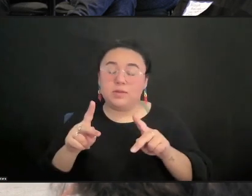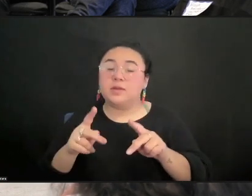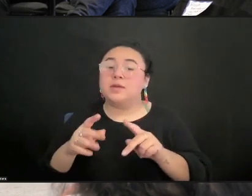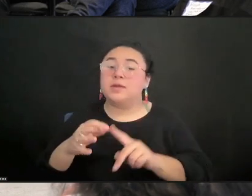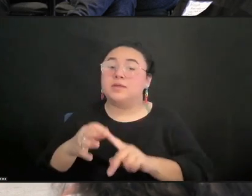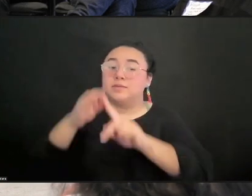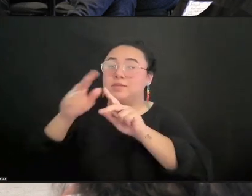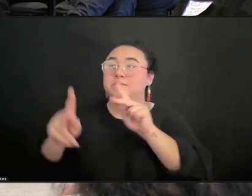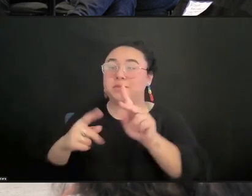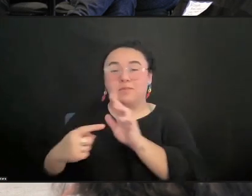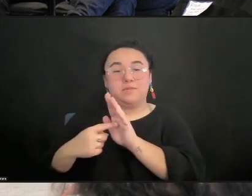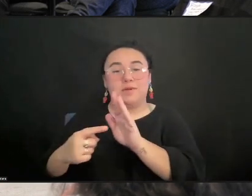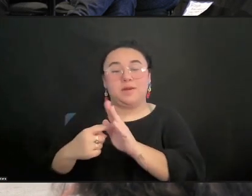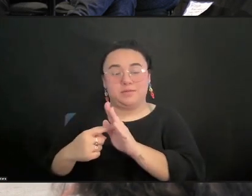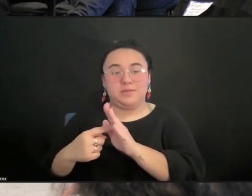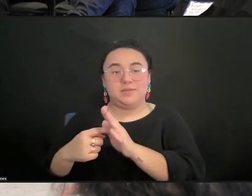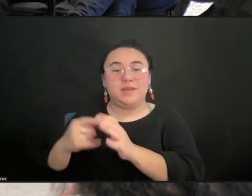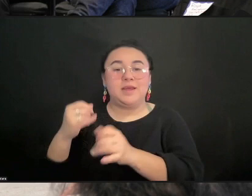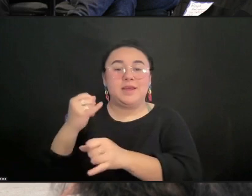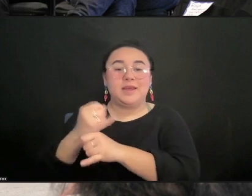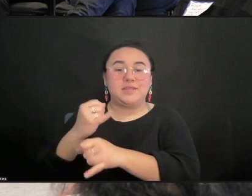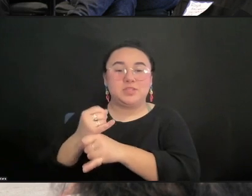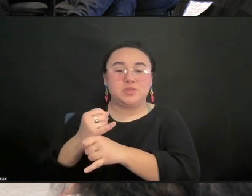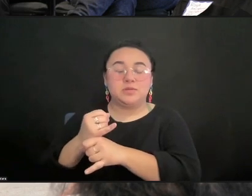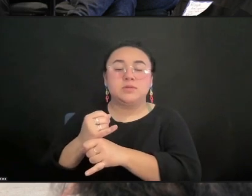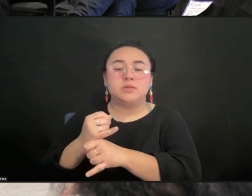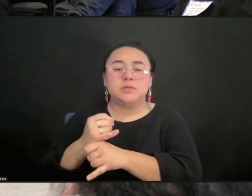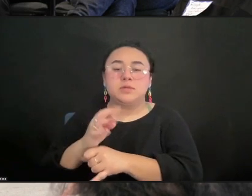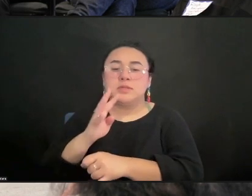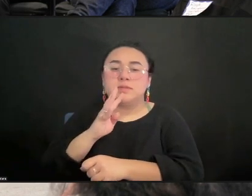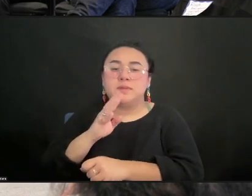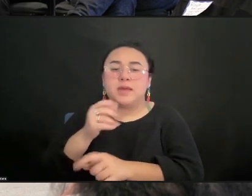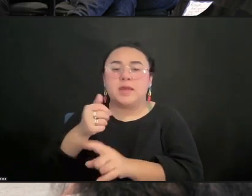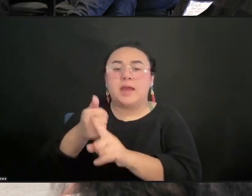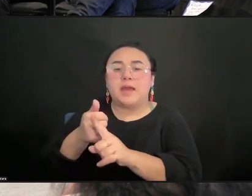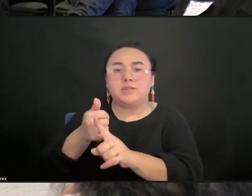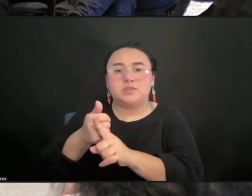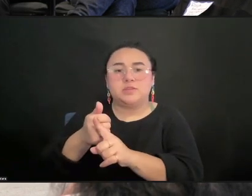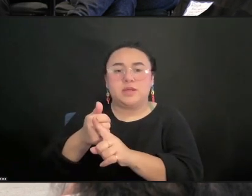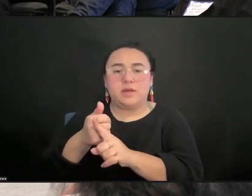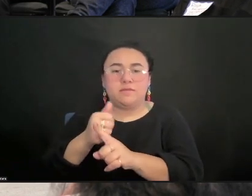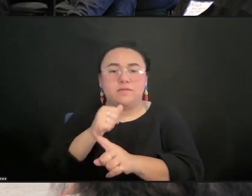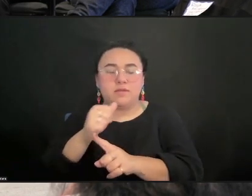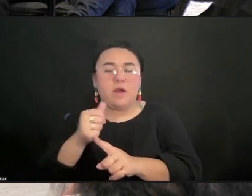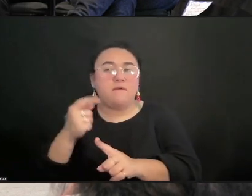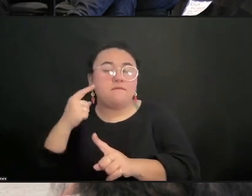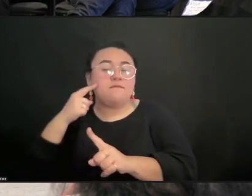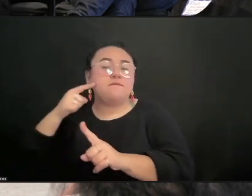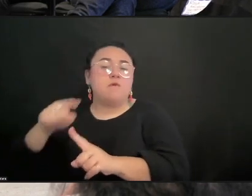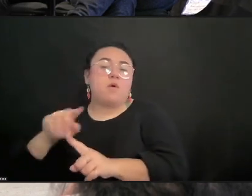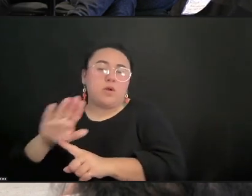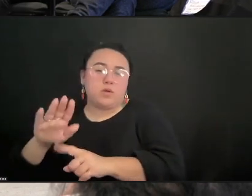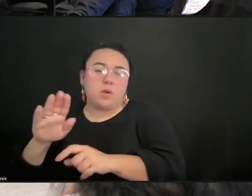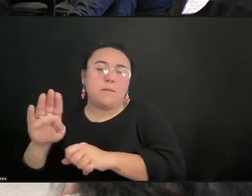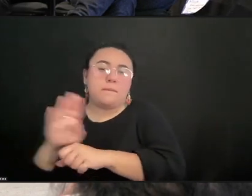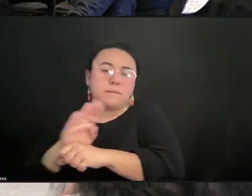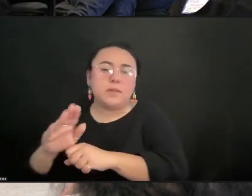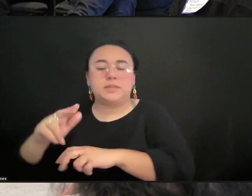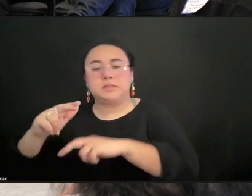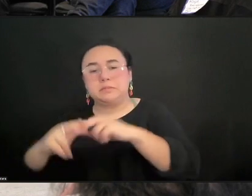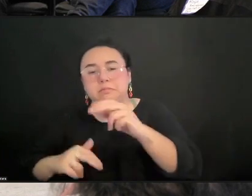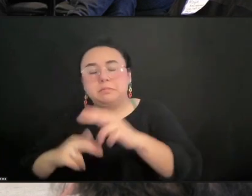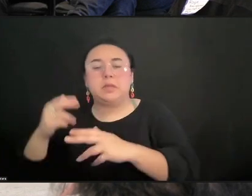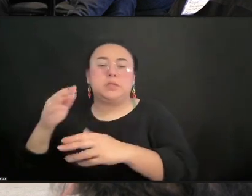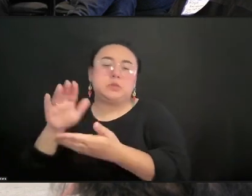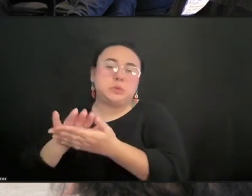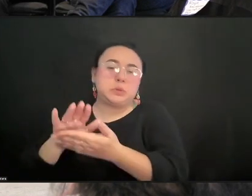this time to speak as your human selves, and not to speak on behalf of your institution. By that, I mean, I hope,